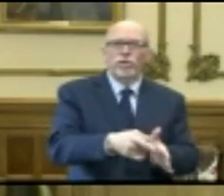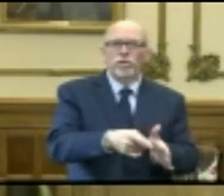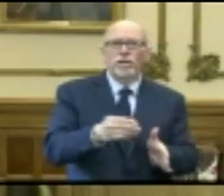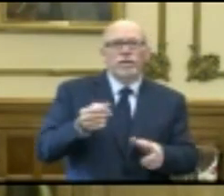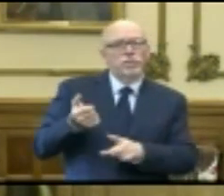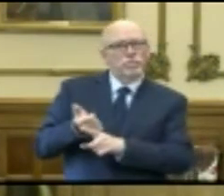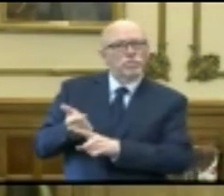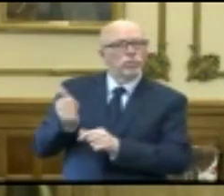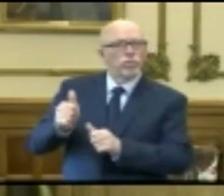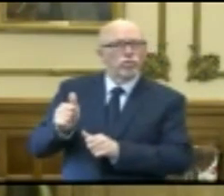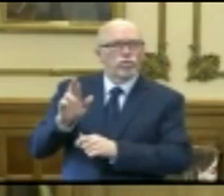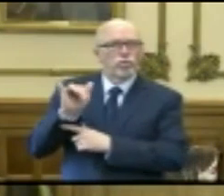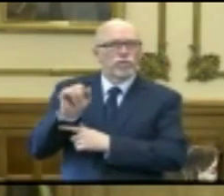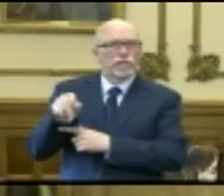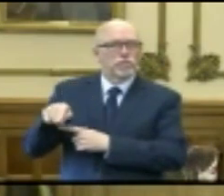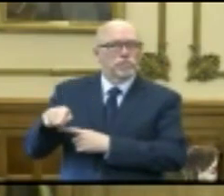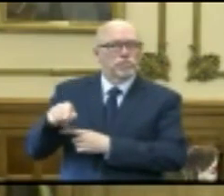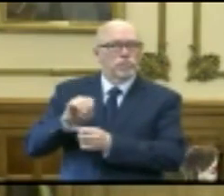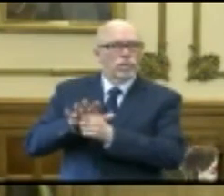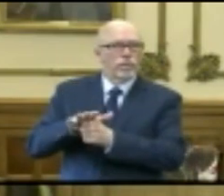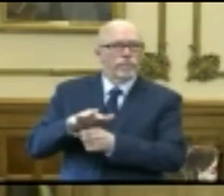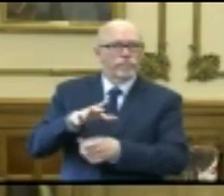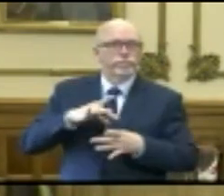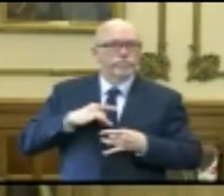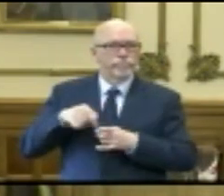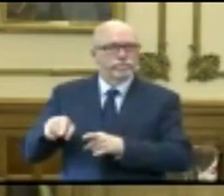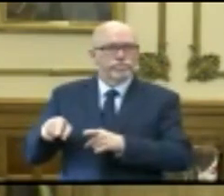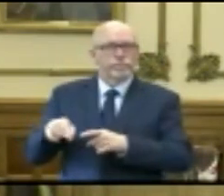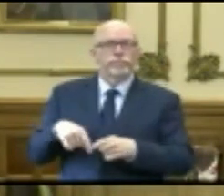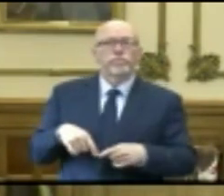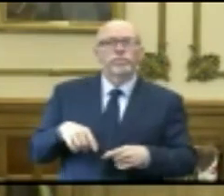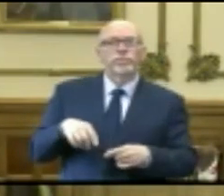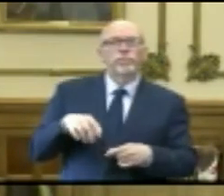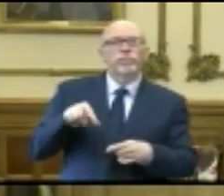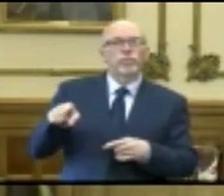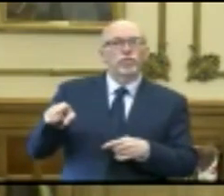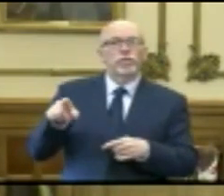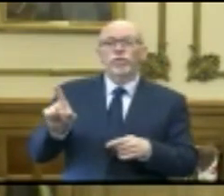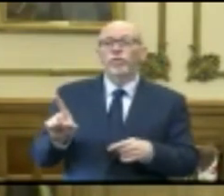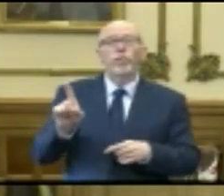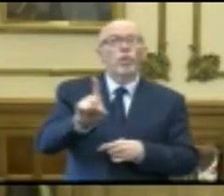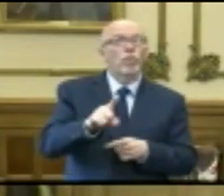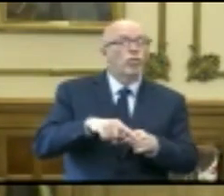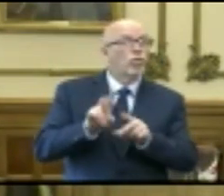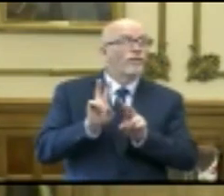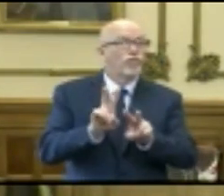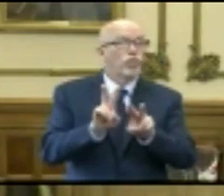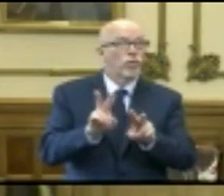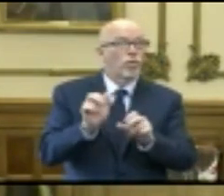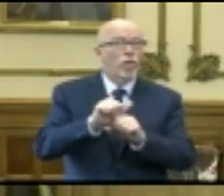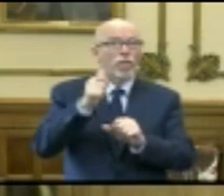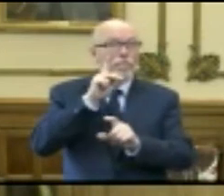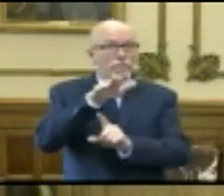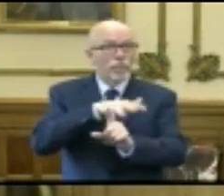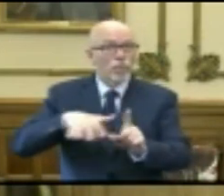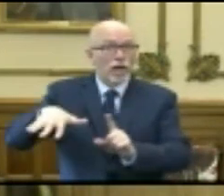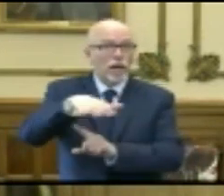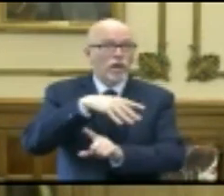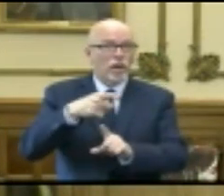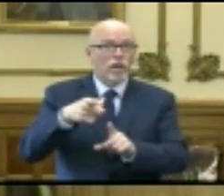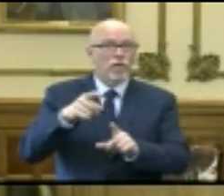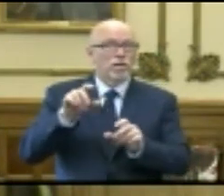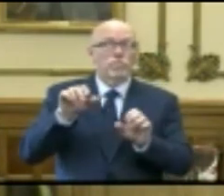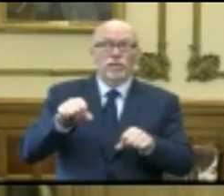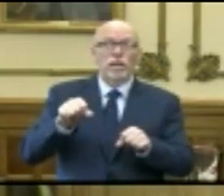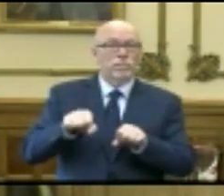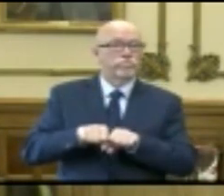themselves could be at risk for getting COVID-19. And so for them to go to a funeral with a number of people there, they could run